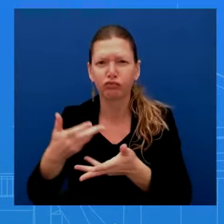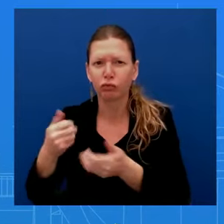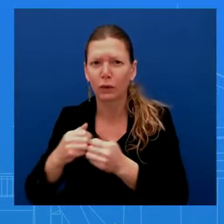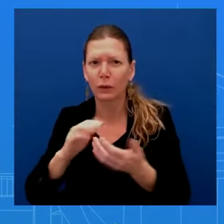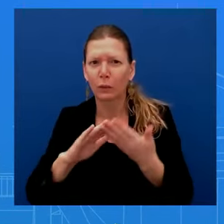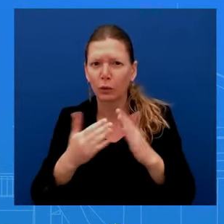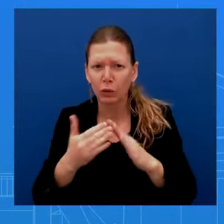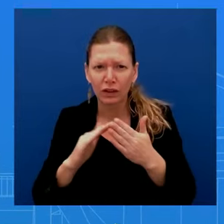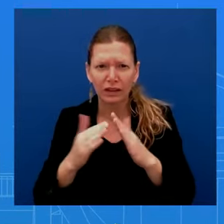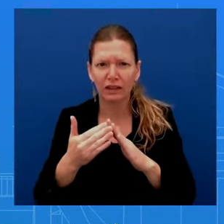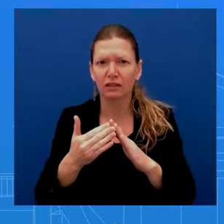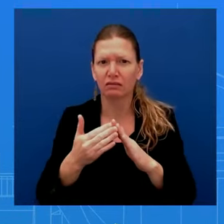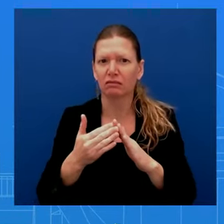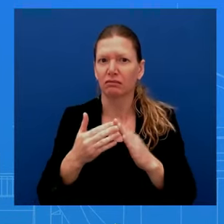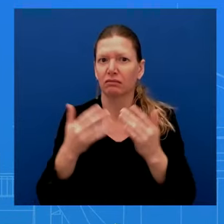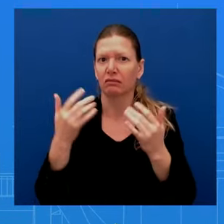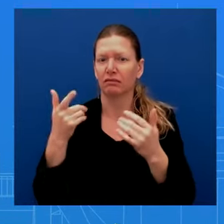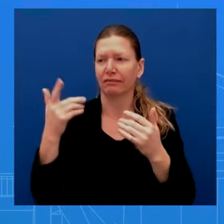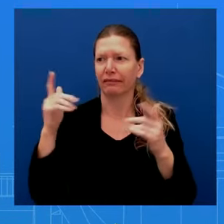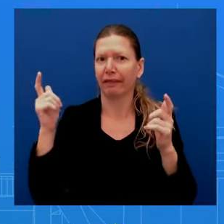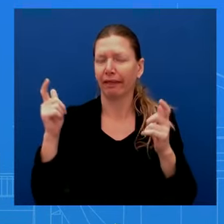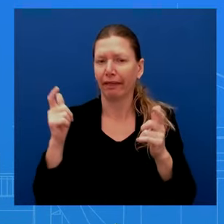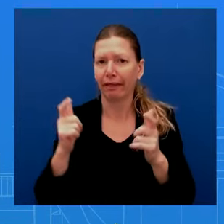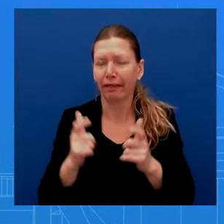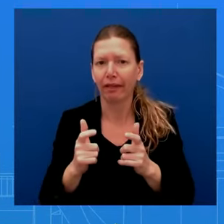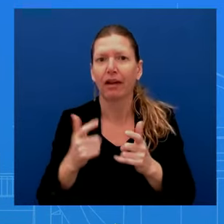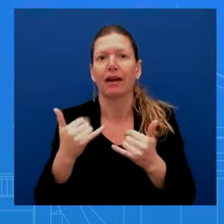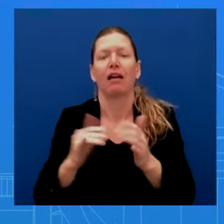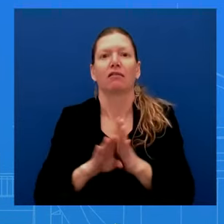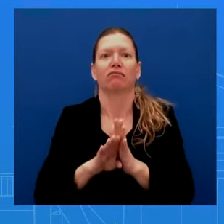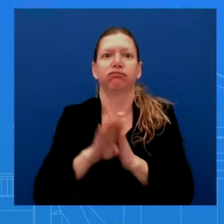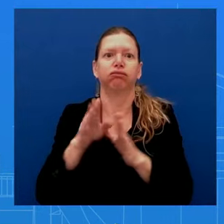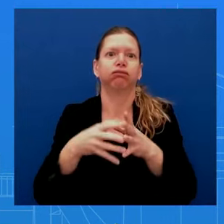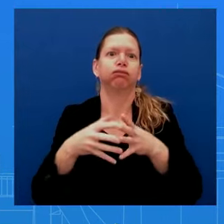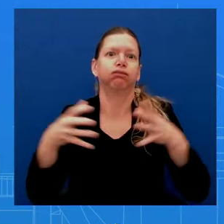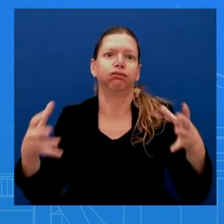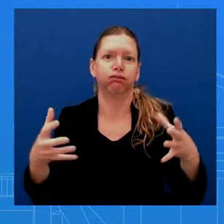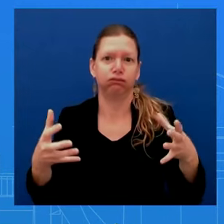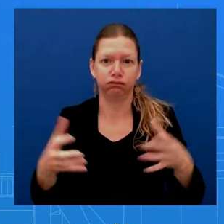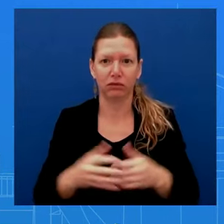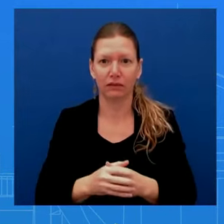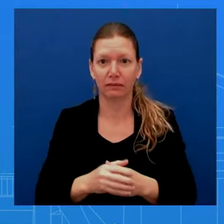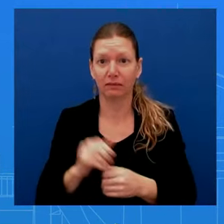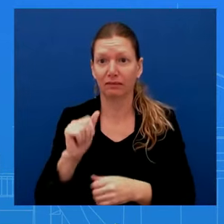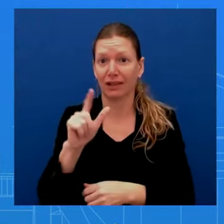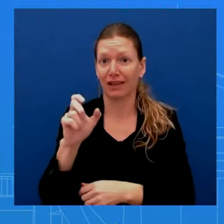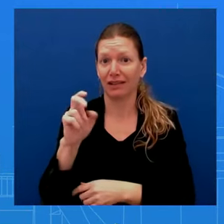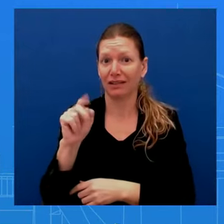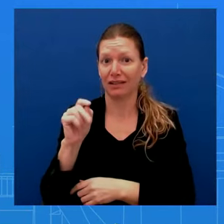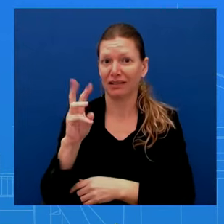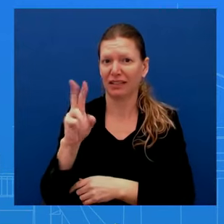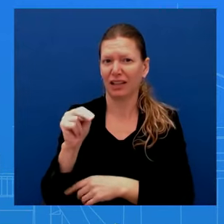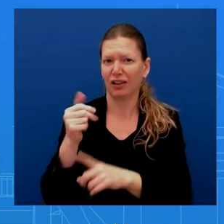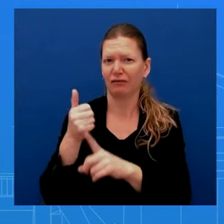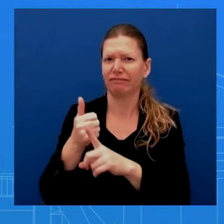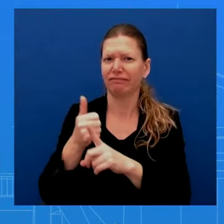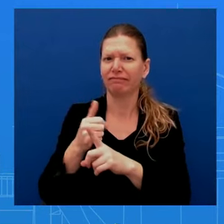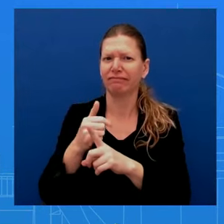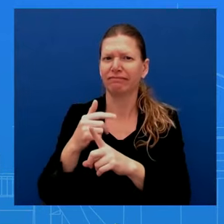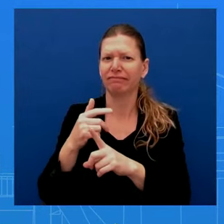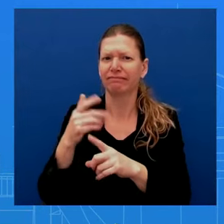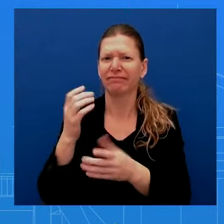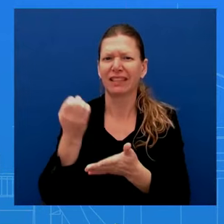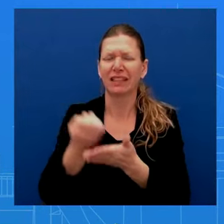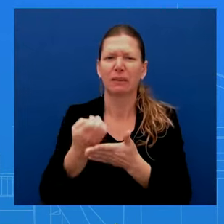Allentown was poorly served by trickle-down economics. It